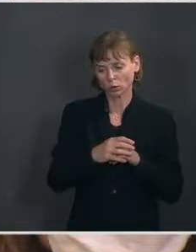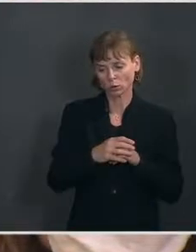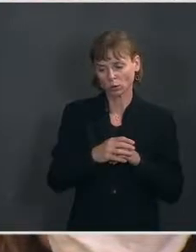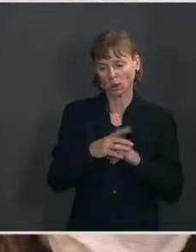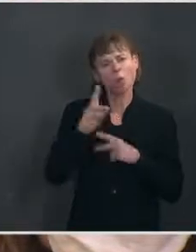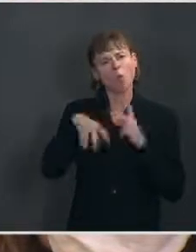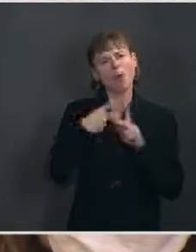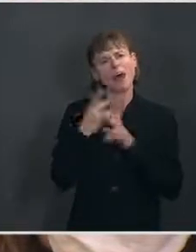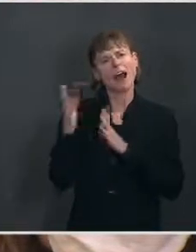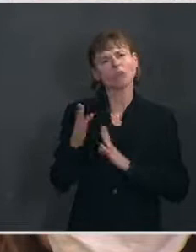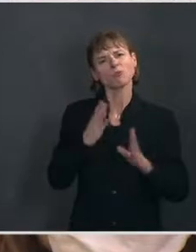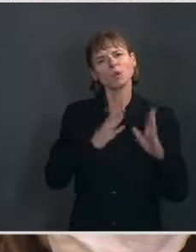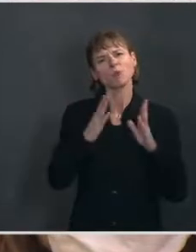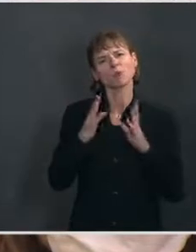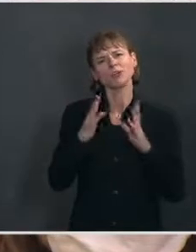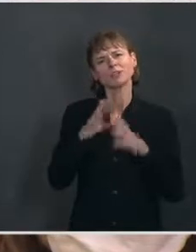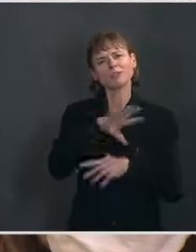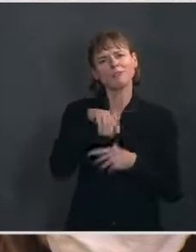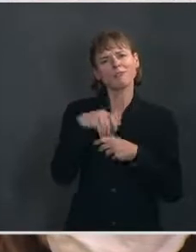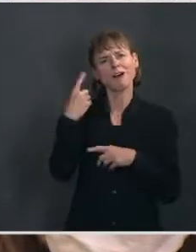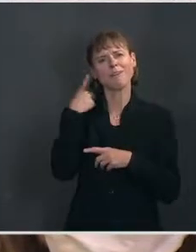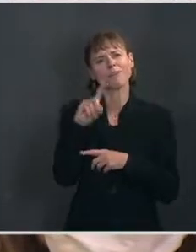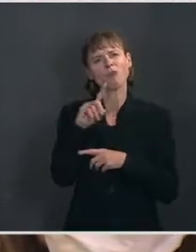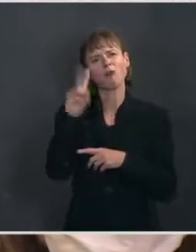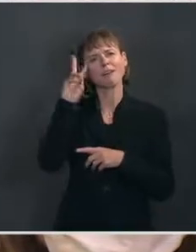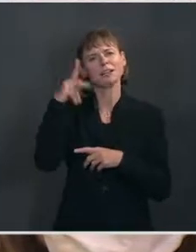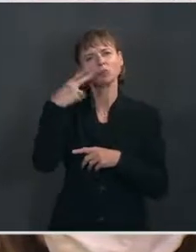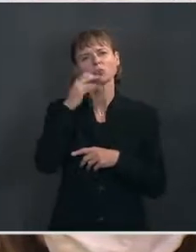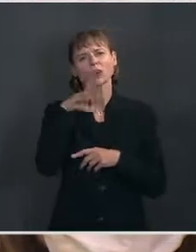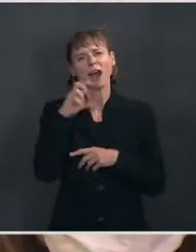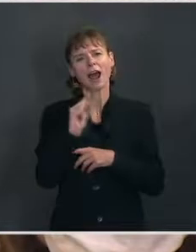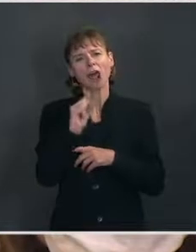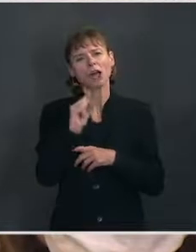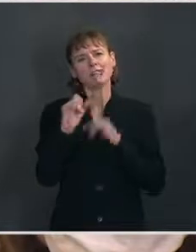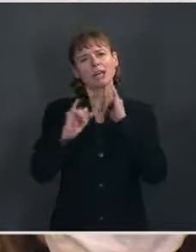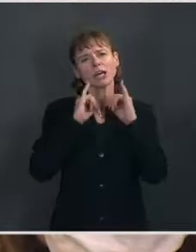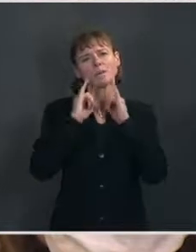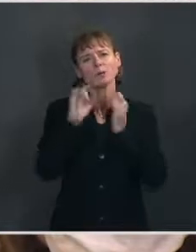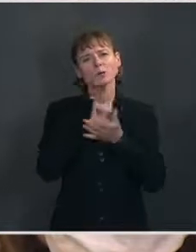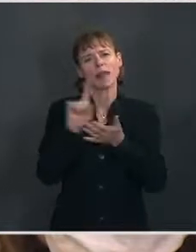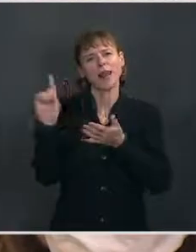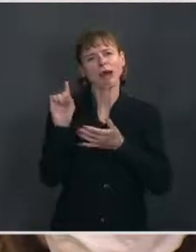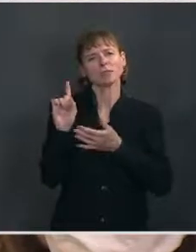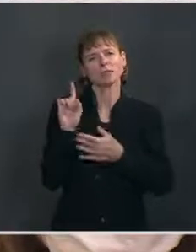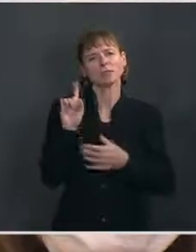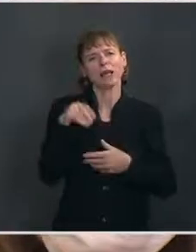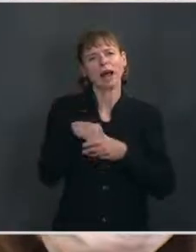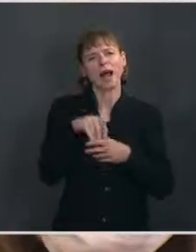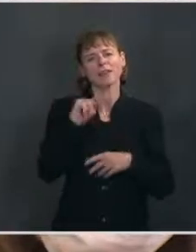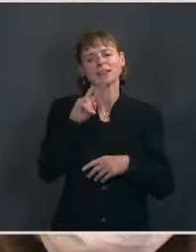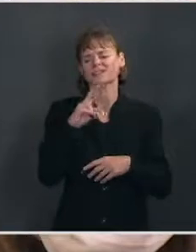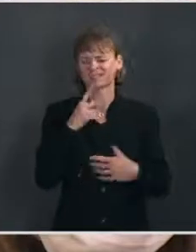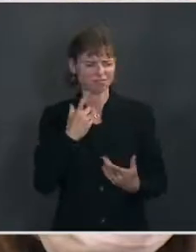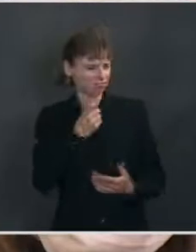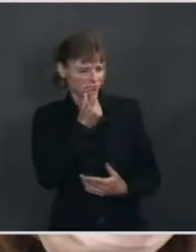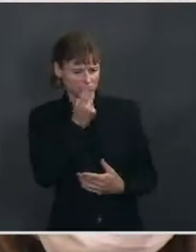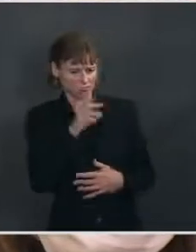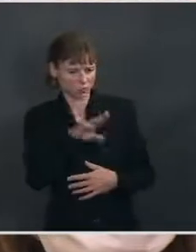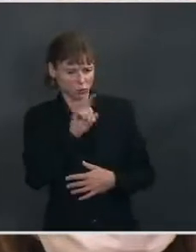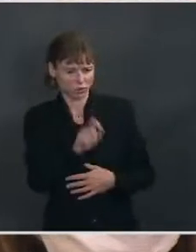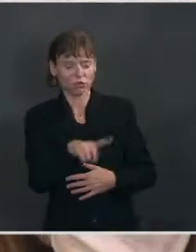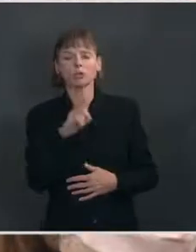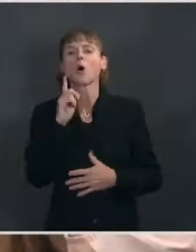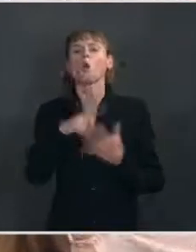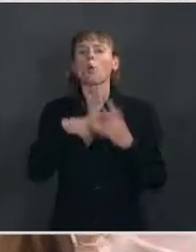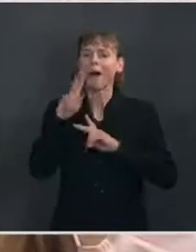Vice President Harris's interviews with West Virginia stations yesterday or last week? Ms. I'm not sure what your question is. What kind of what